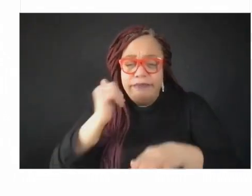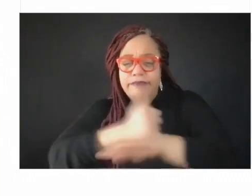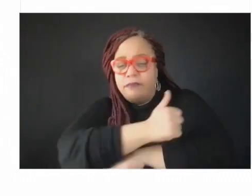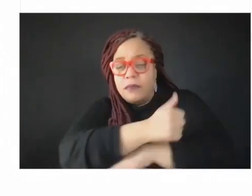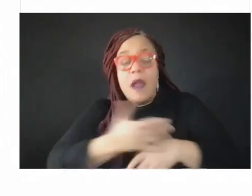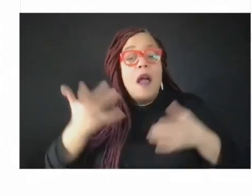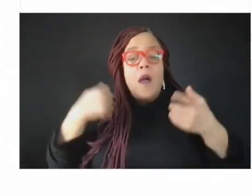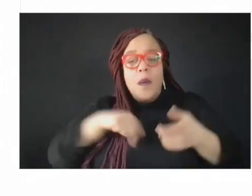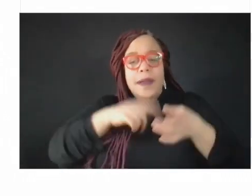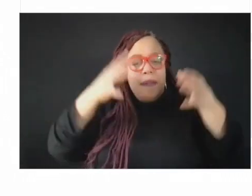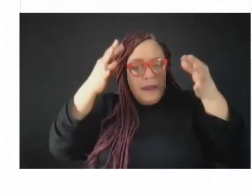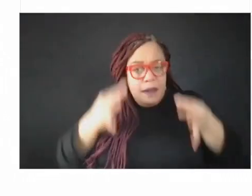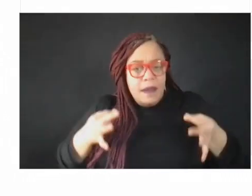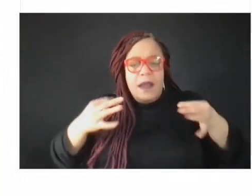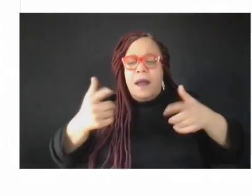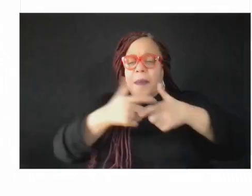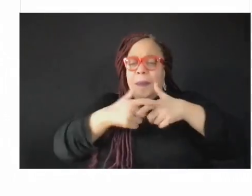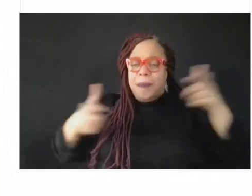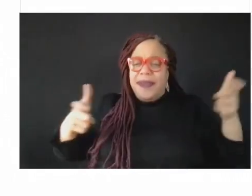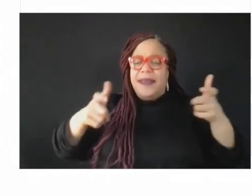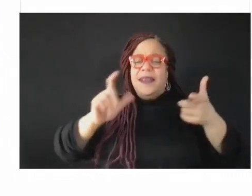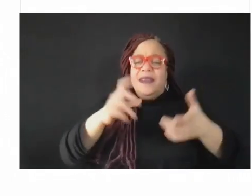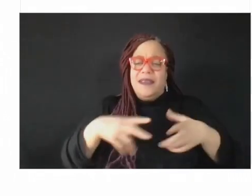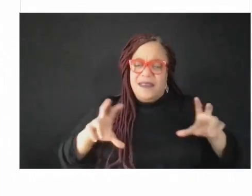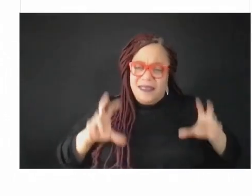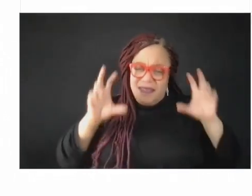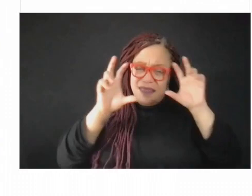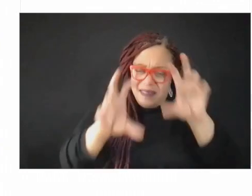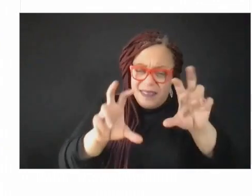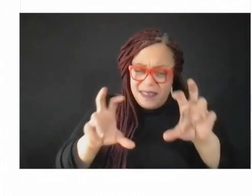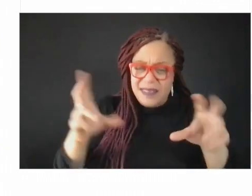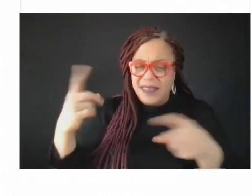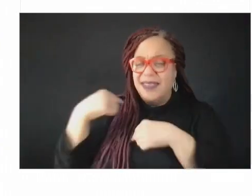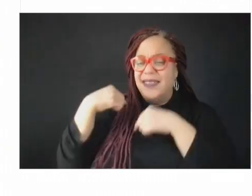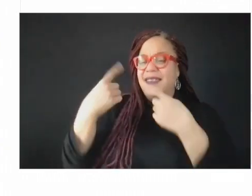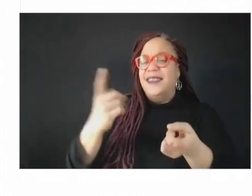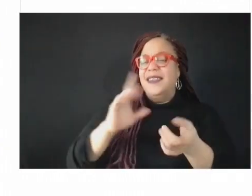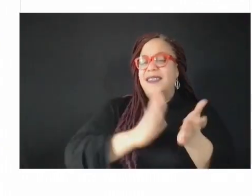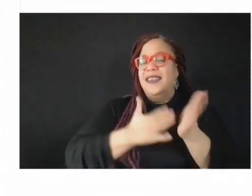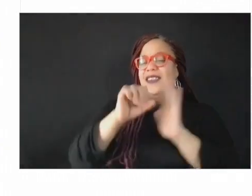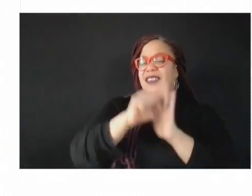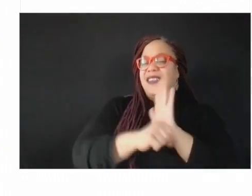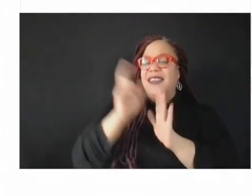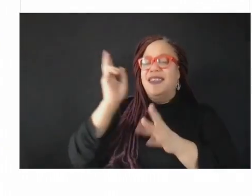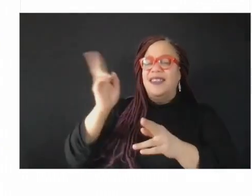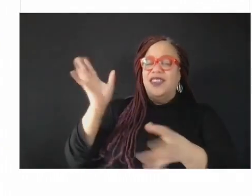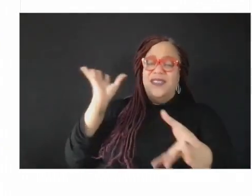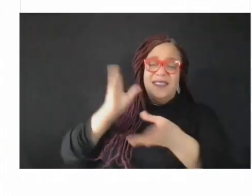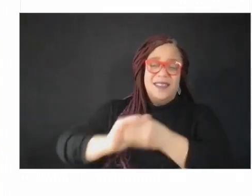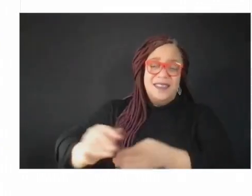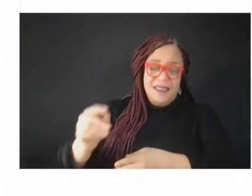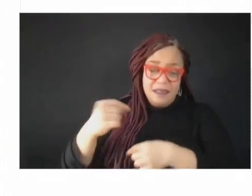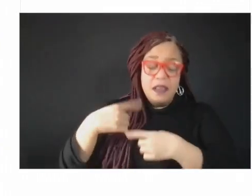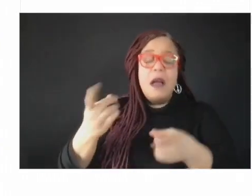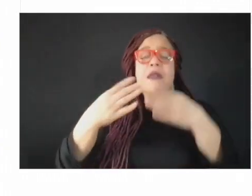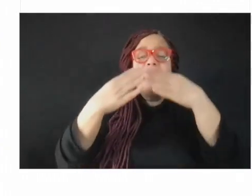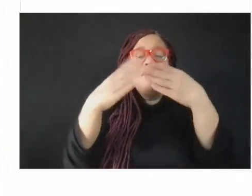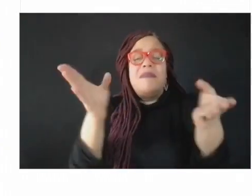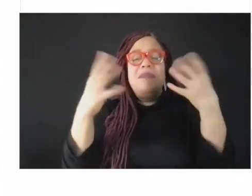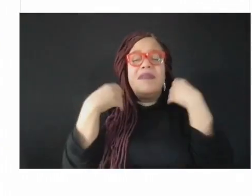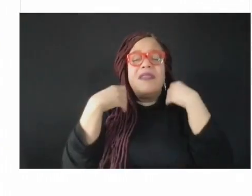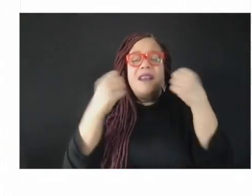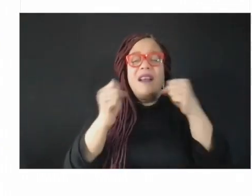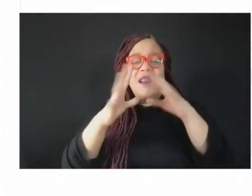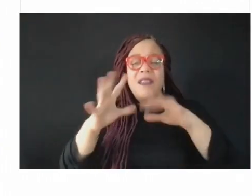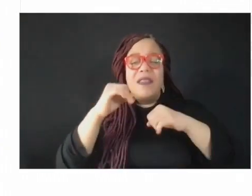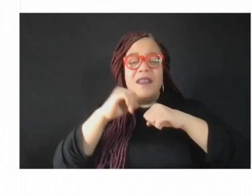Washington State history, to fund what's called foundational public health services. And a foundational public health service is something that is